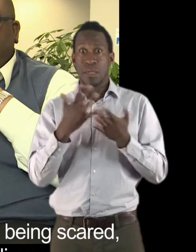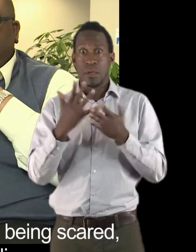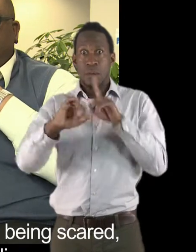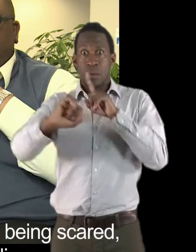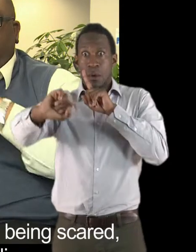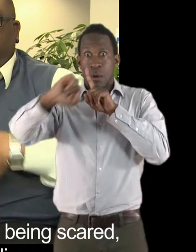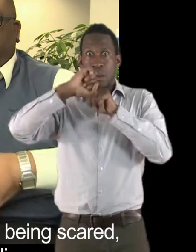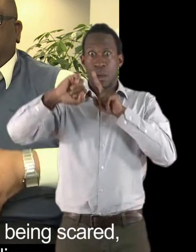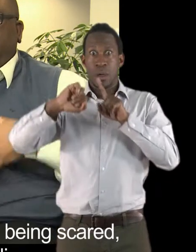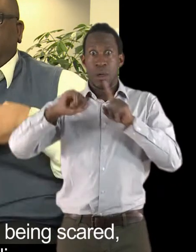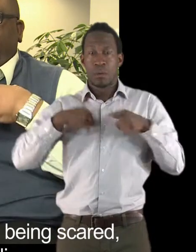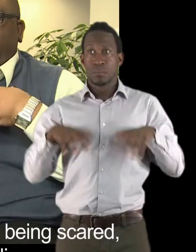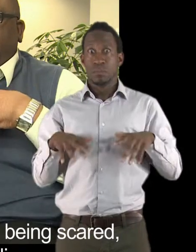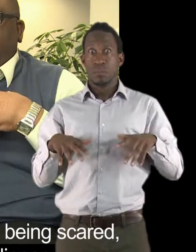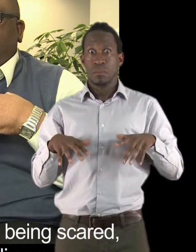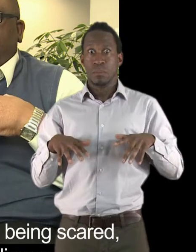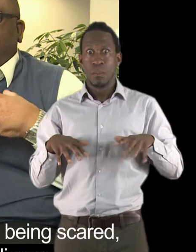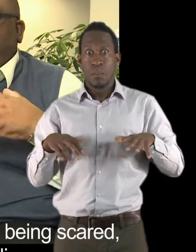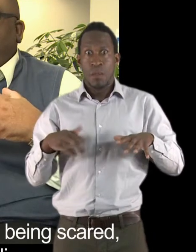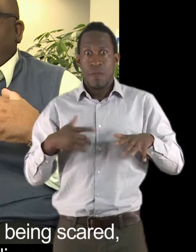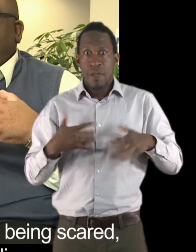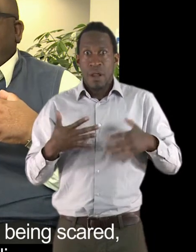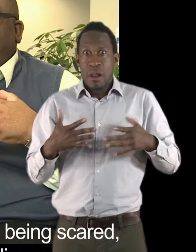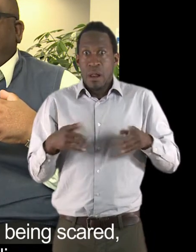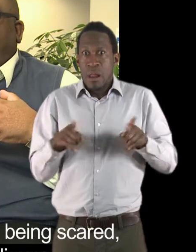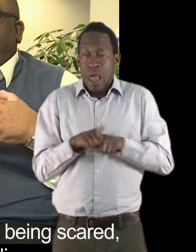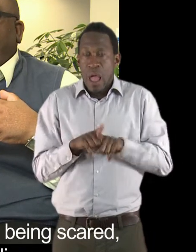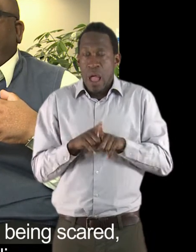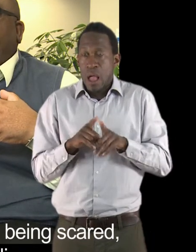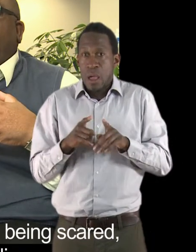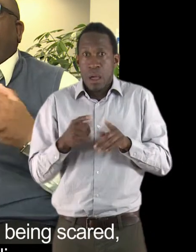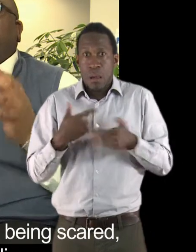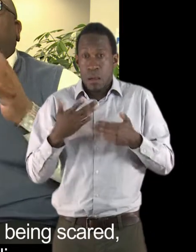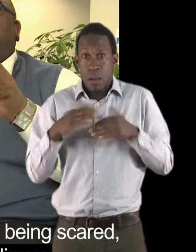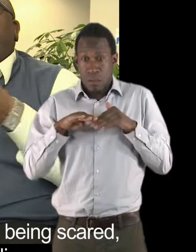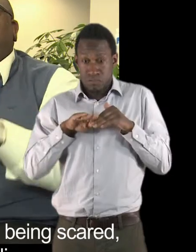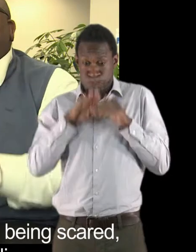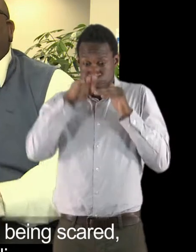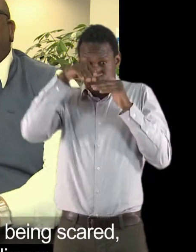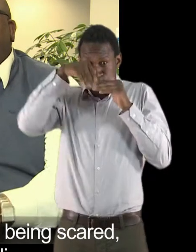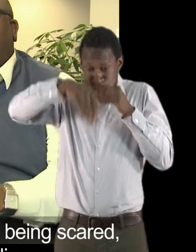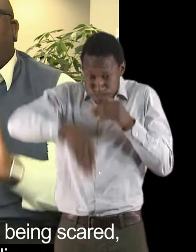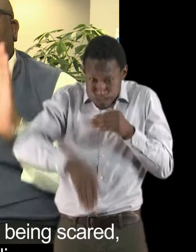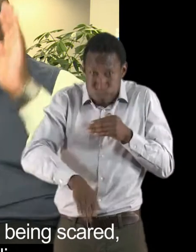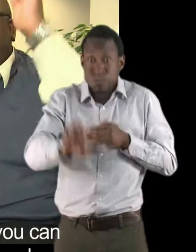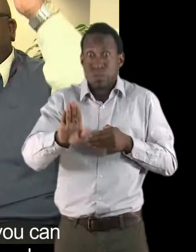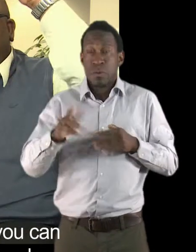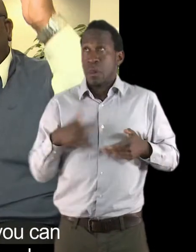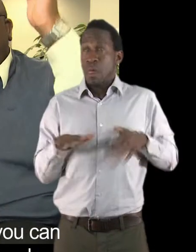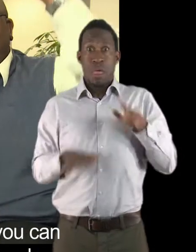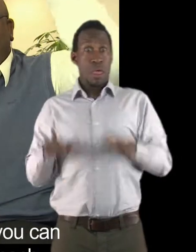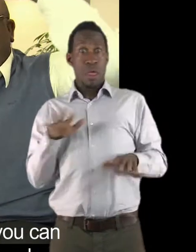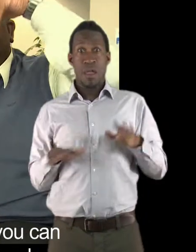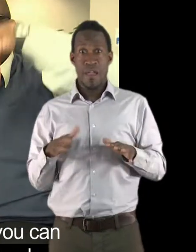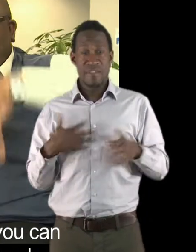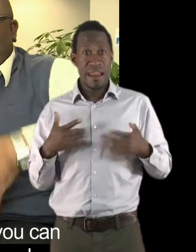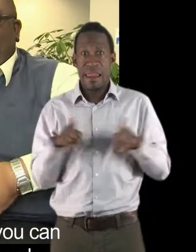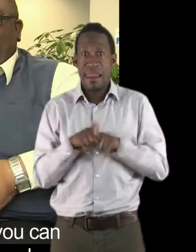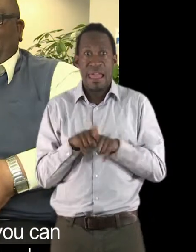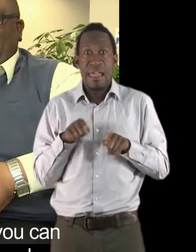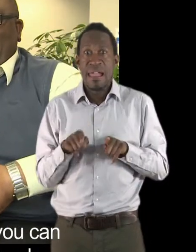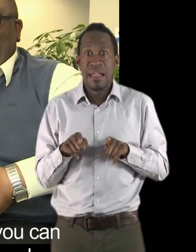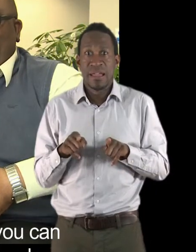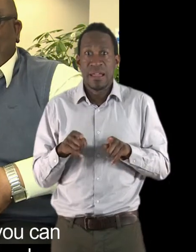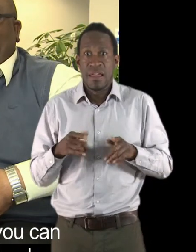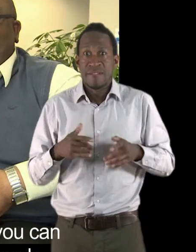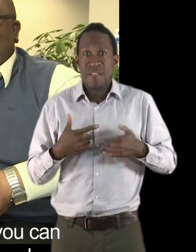surge of being scared, it's like being on the Big Dipper and you